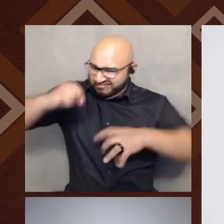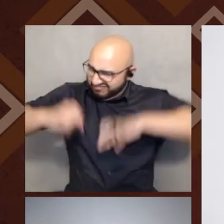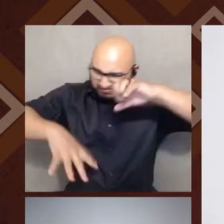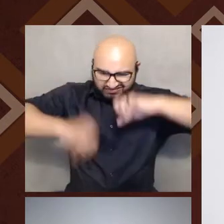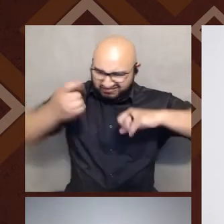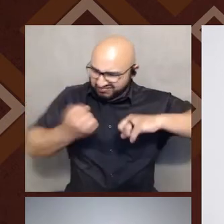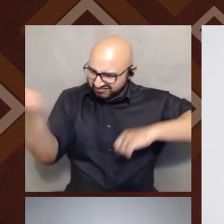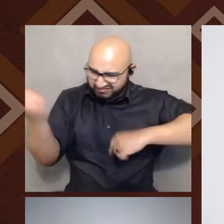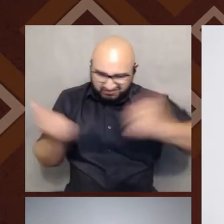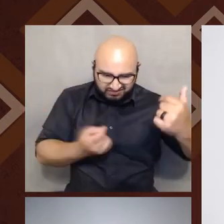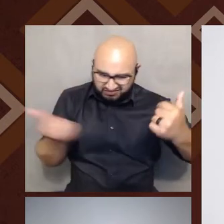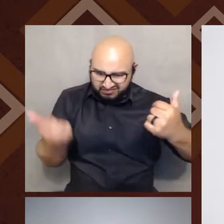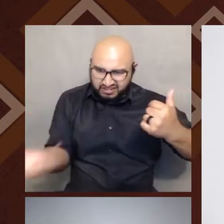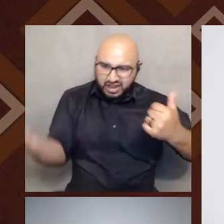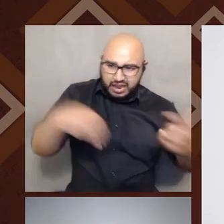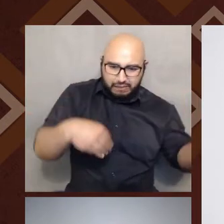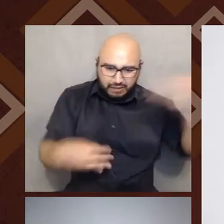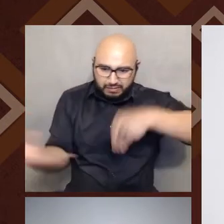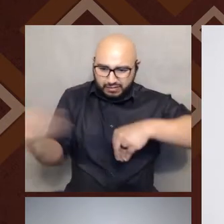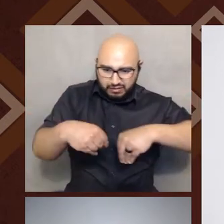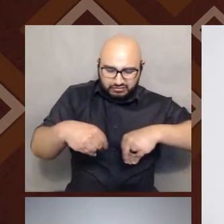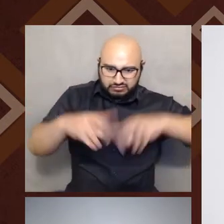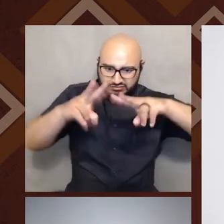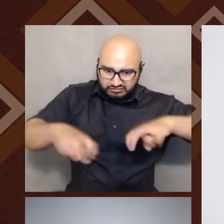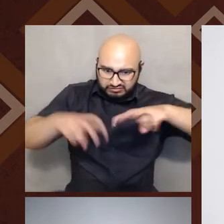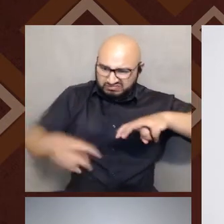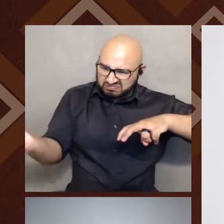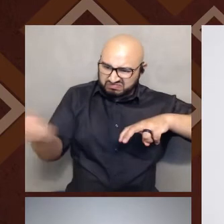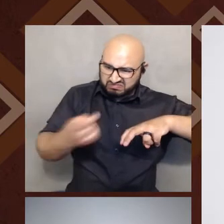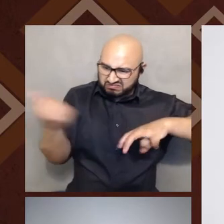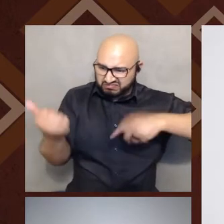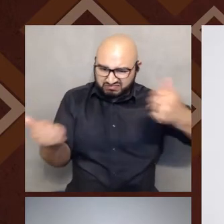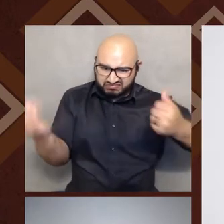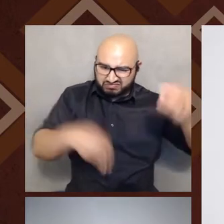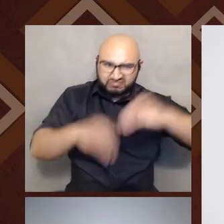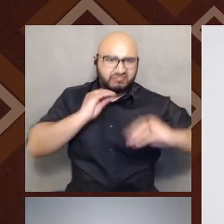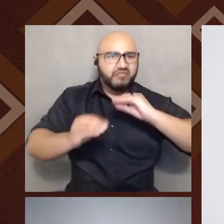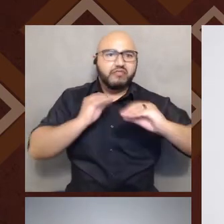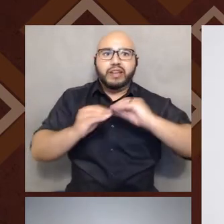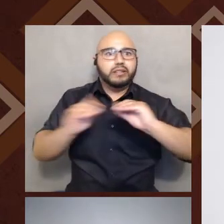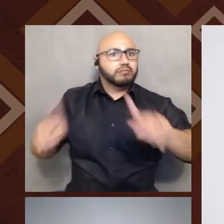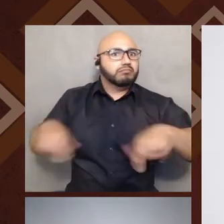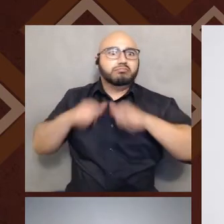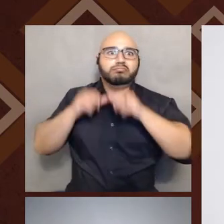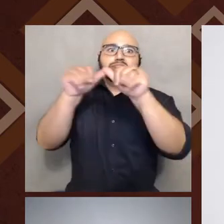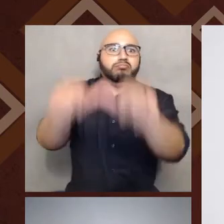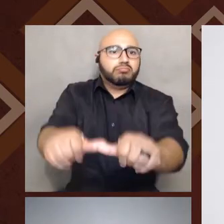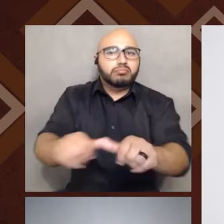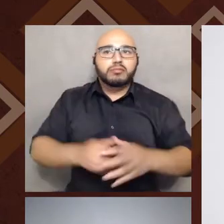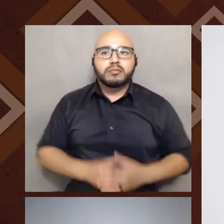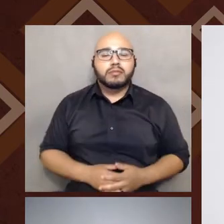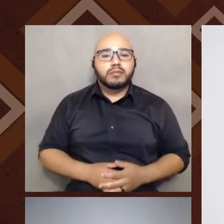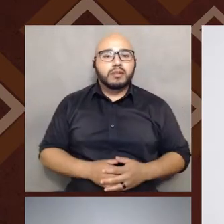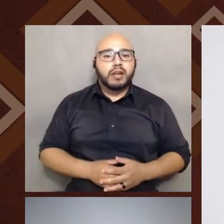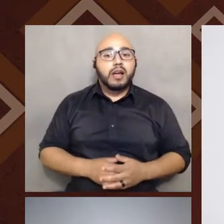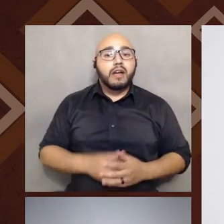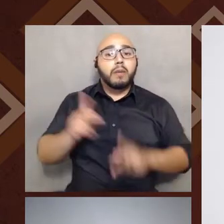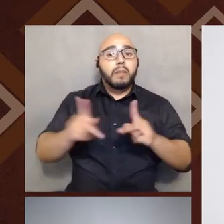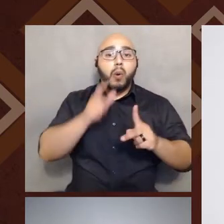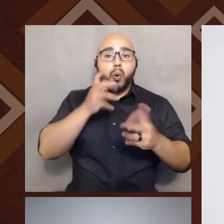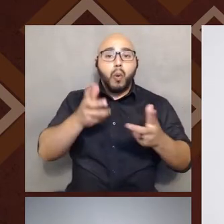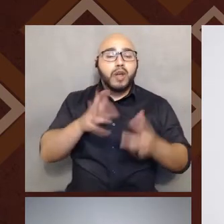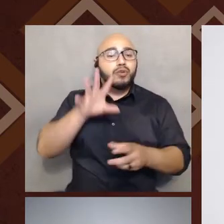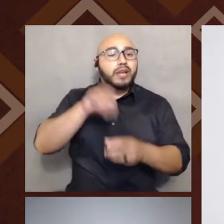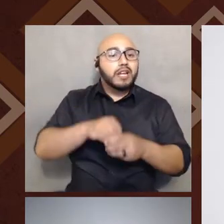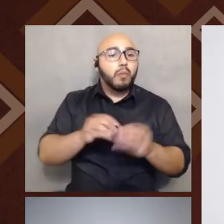all the time. Um, and so as folks who are wanting to learn and engage in more anti-racist practices, and I encourage you to